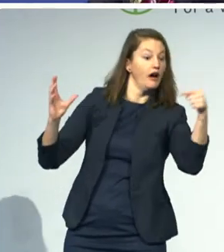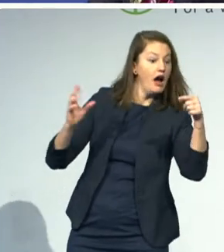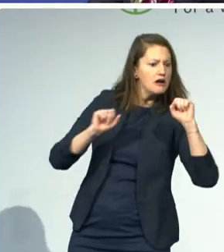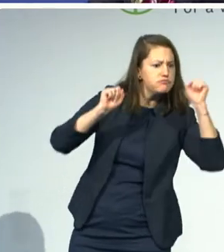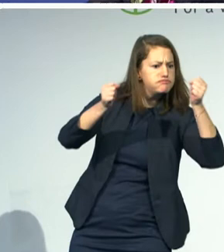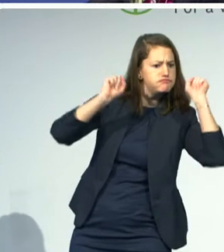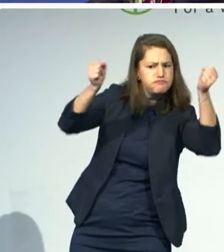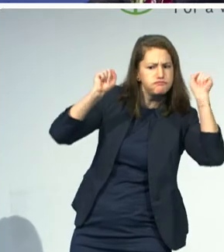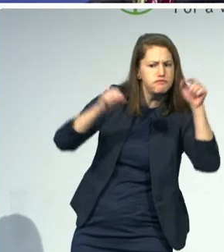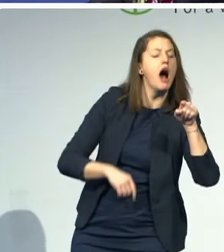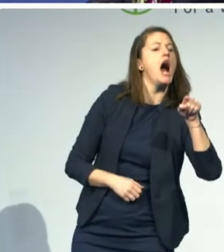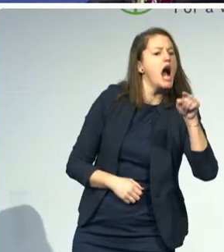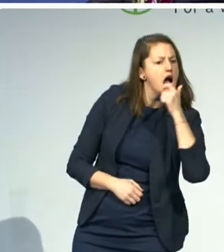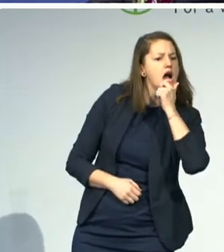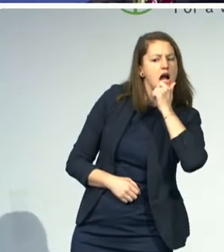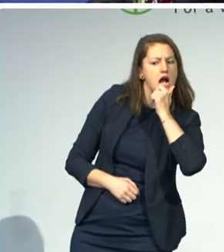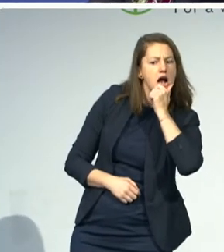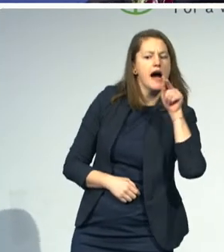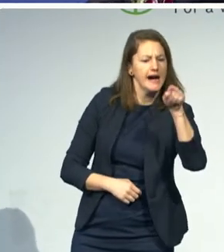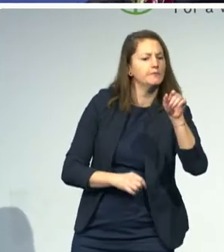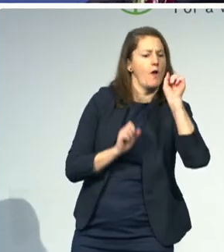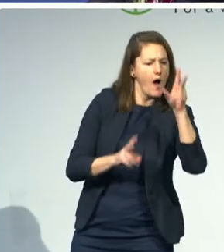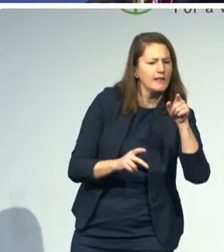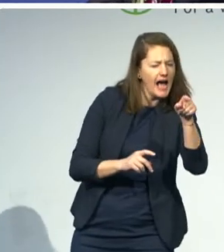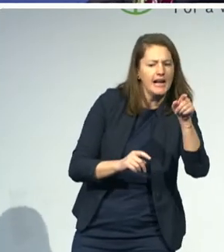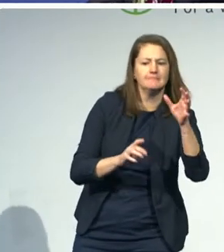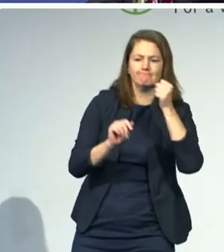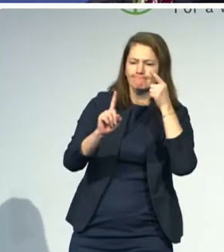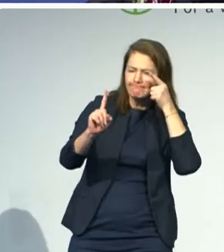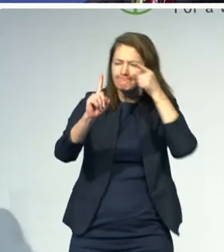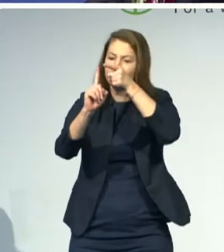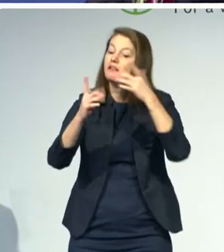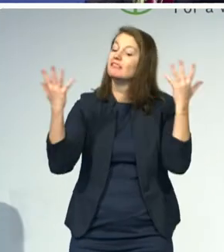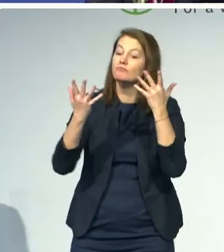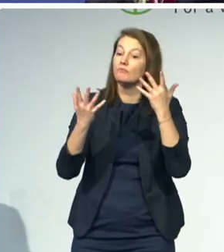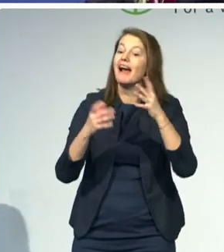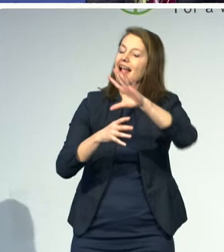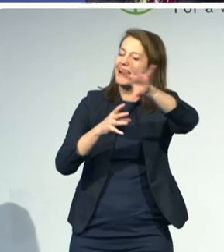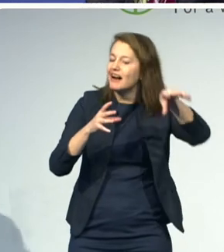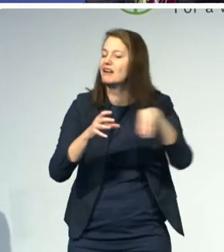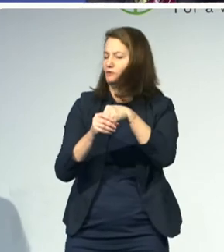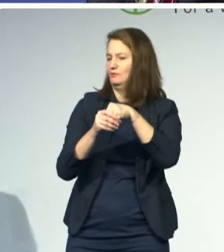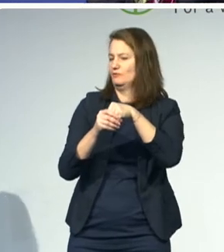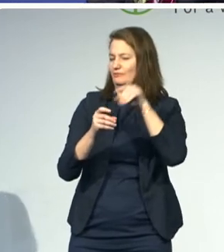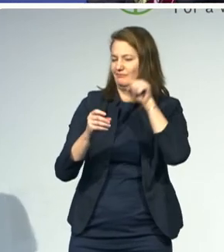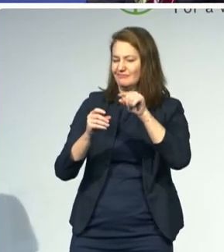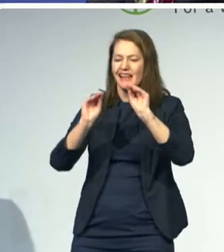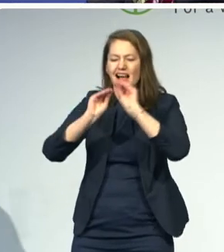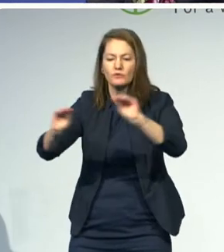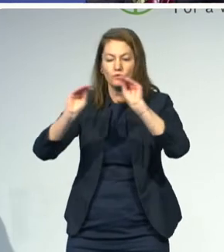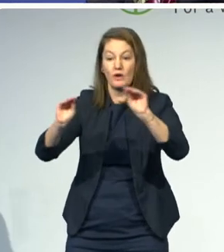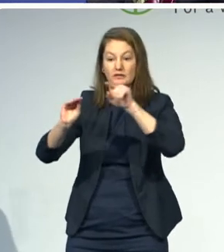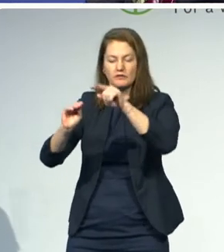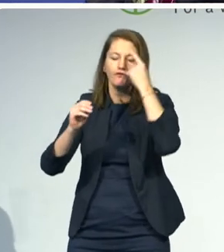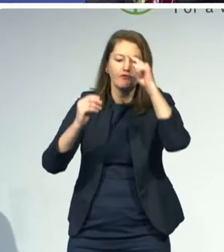intentional about making sure inclusive education is reaching all students. And these include, but are not limited to,